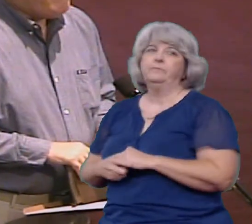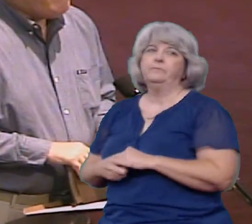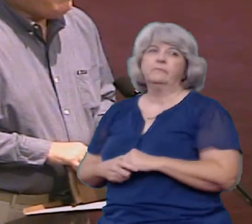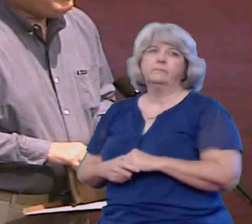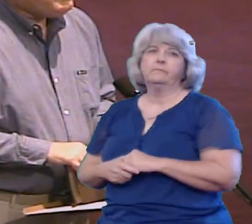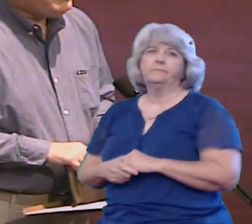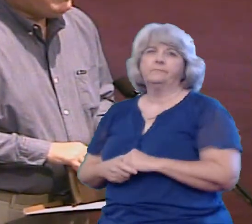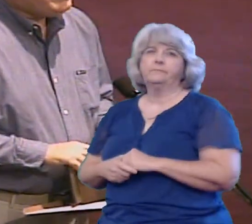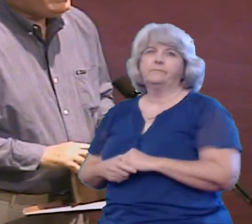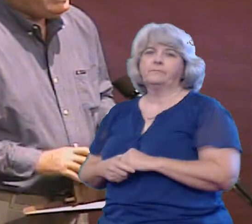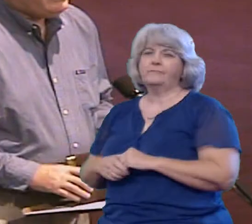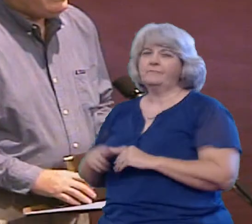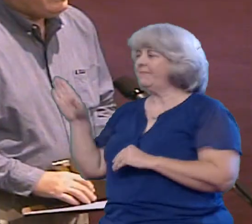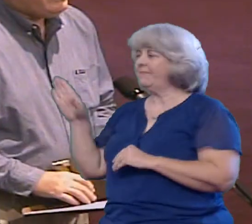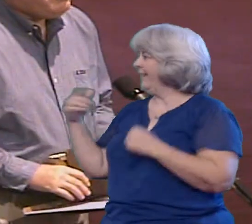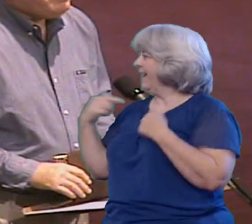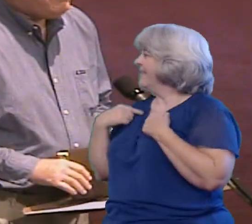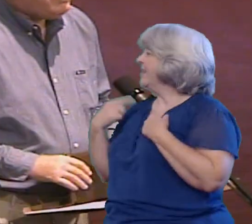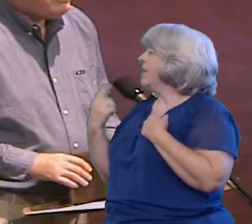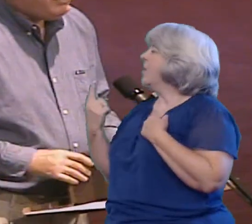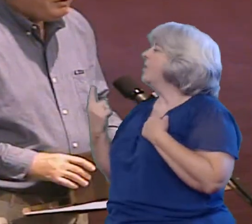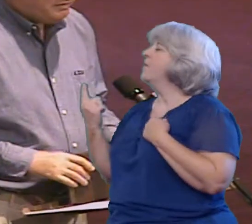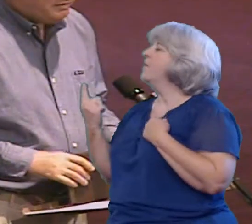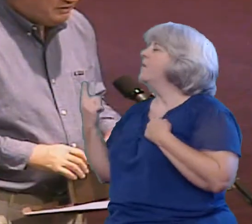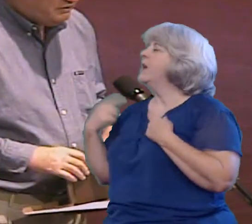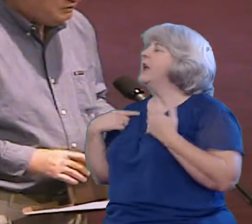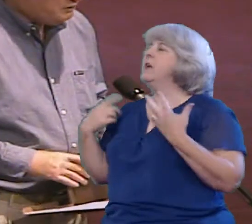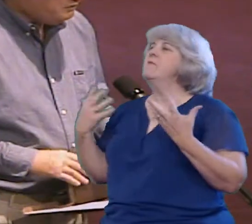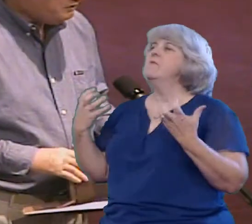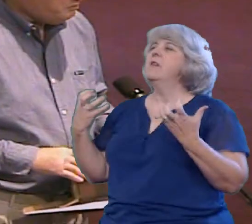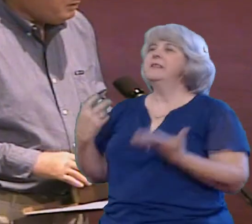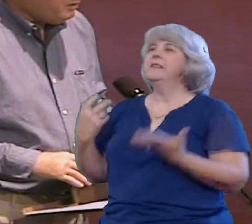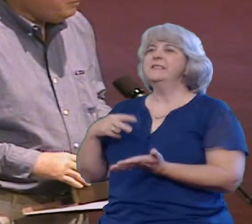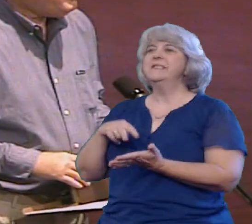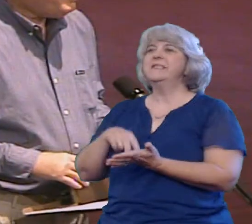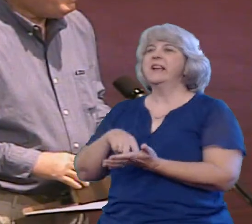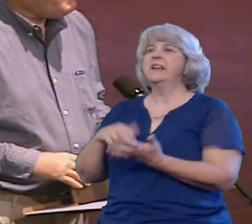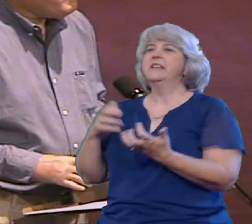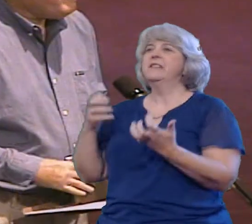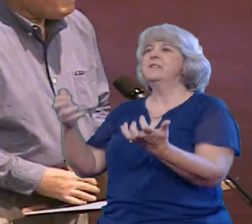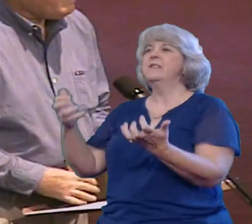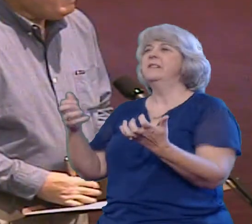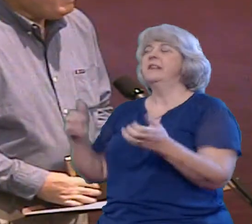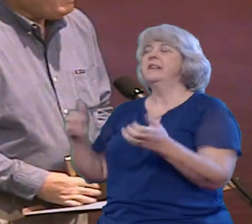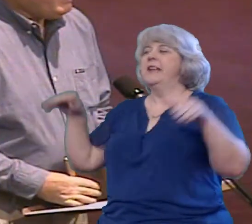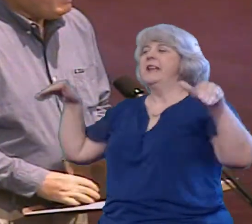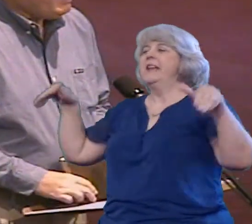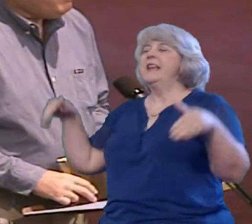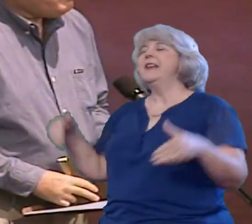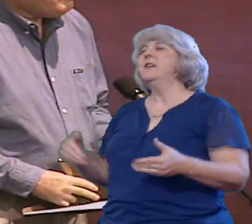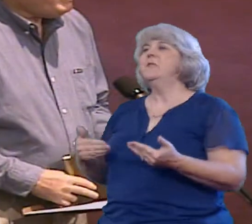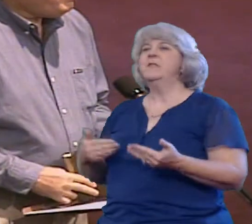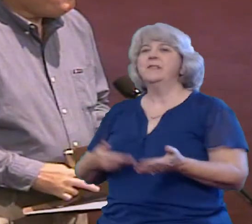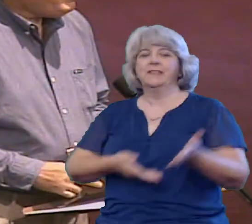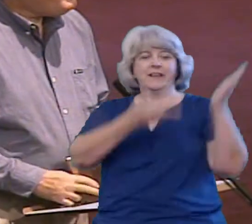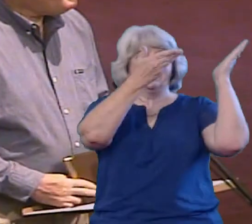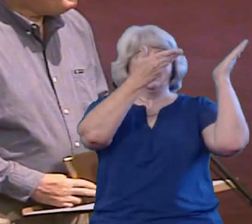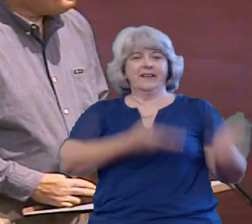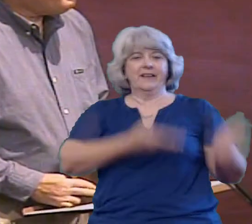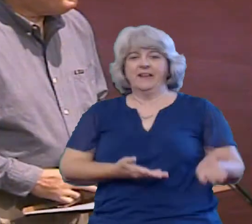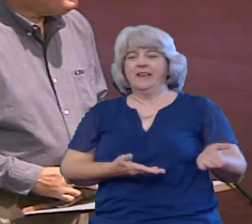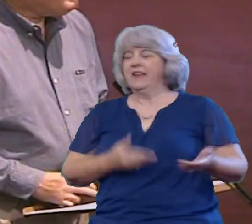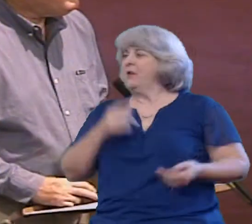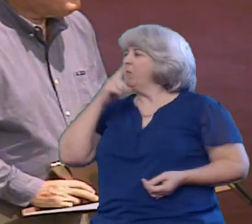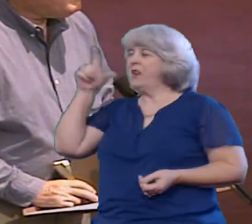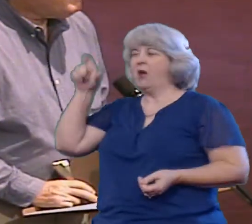I've always wanted to stand up before an audience to introduce a speaker and say, here's a man who needs no